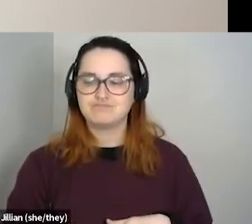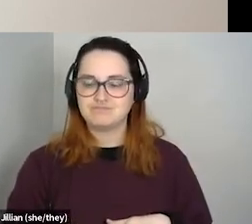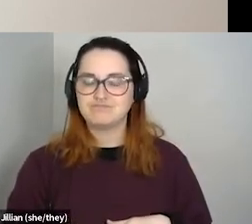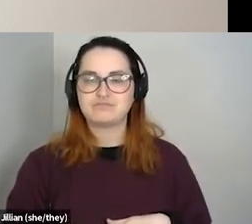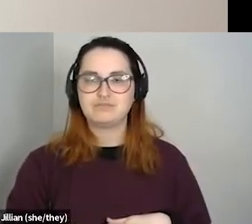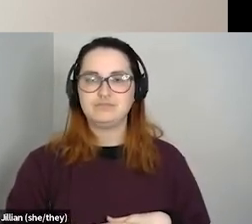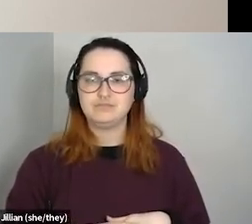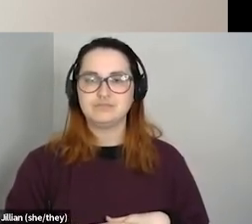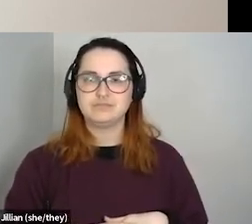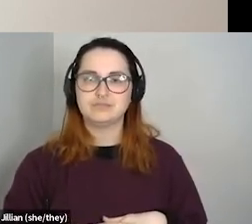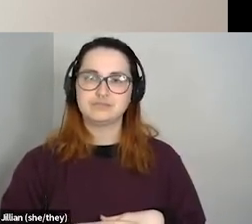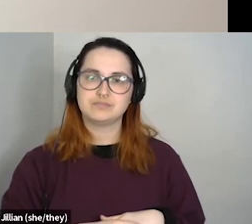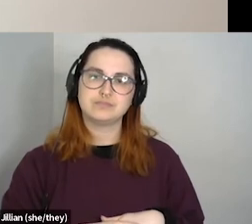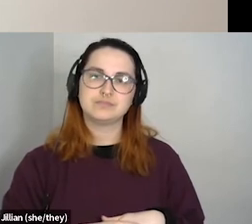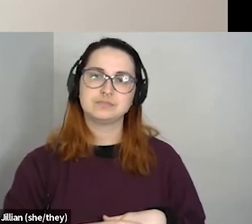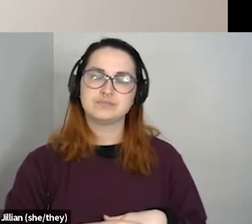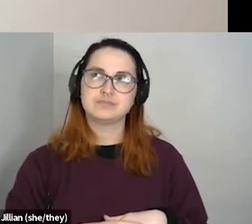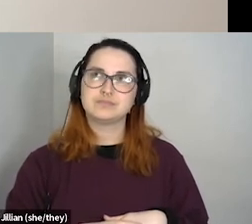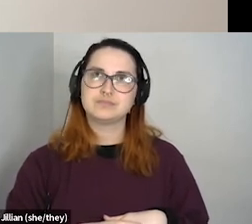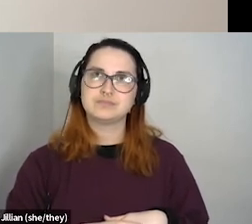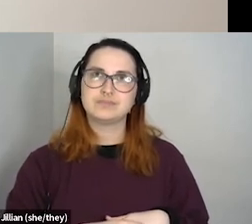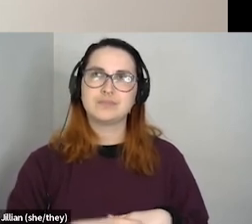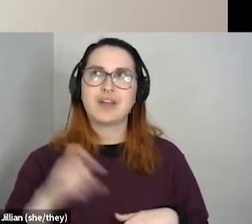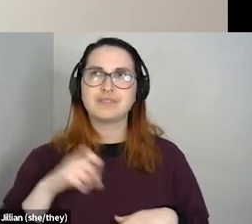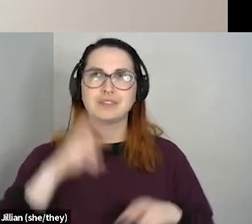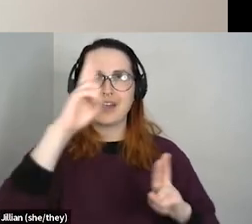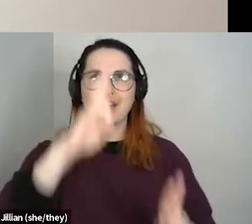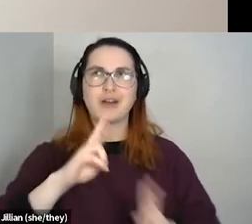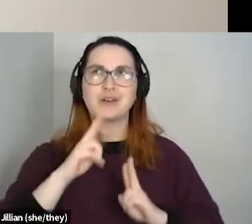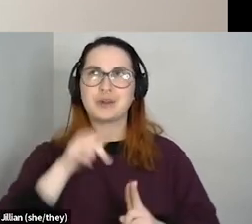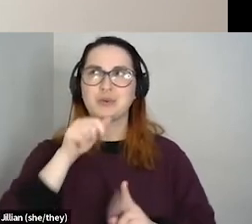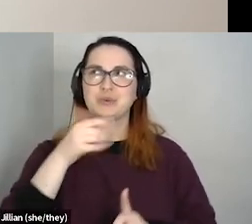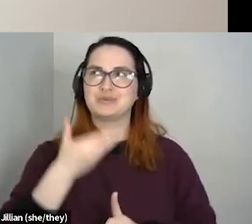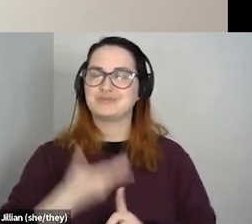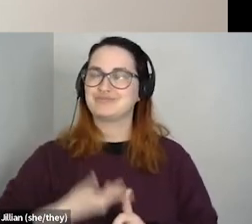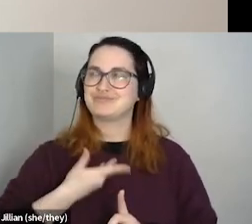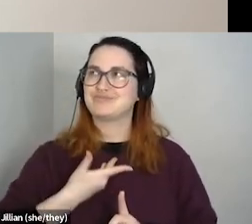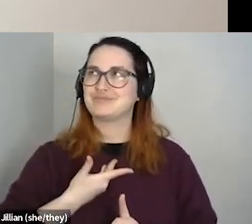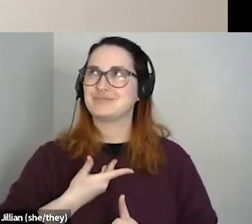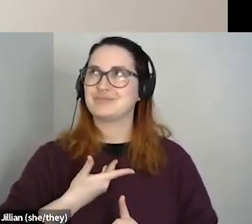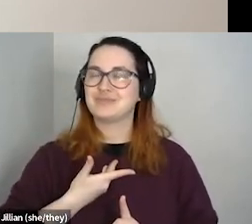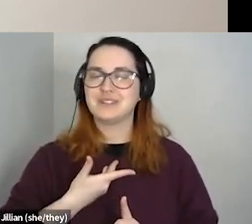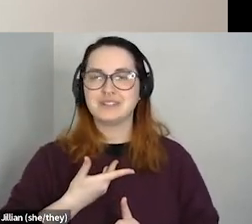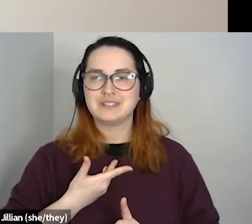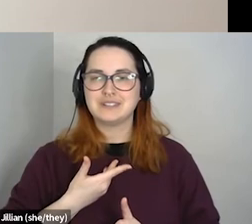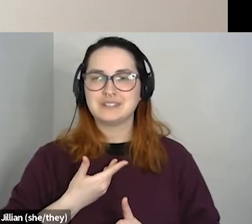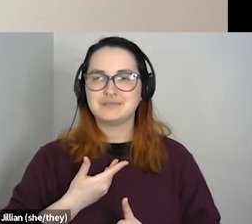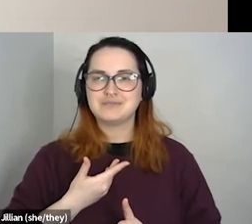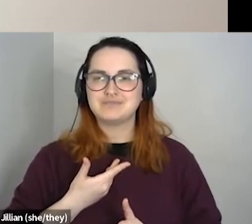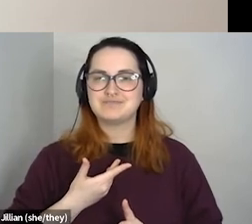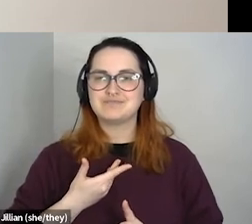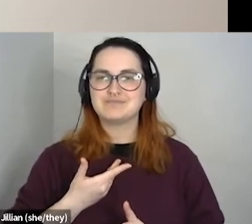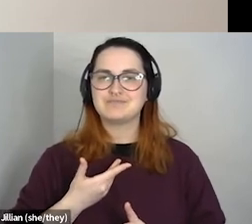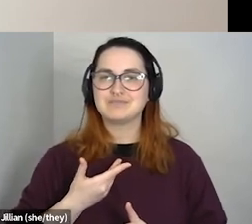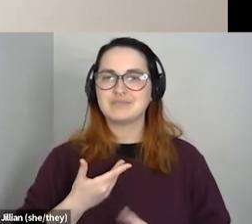honoring what you, what, who you are. I mean, there's like sort of a, uh, idea out there that, like, if you're